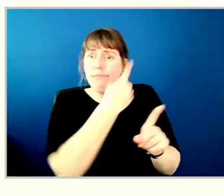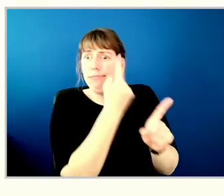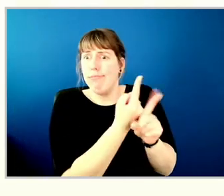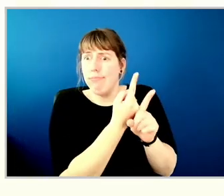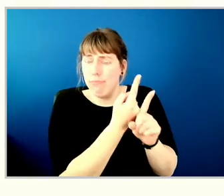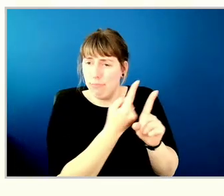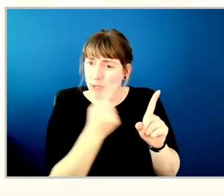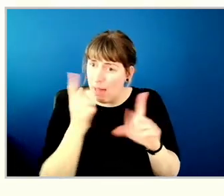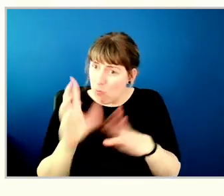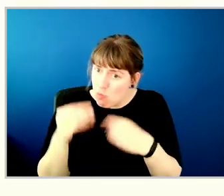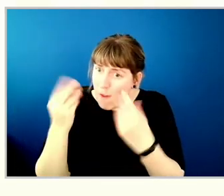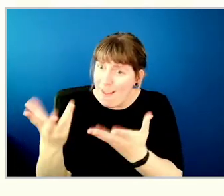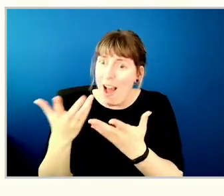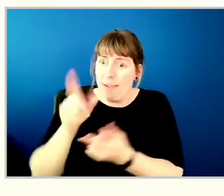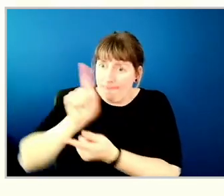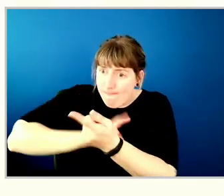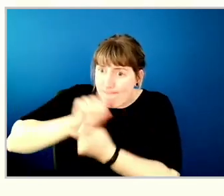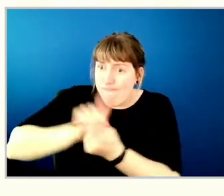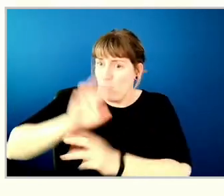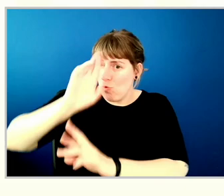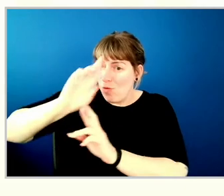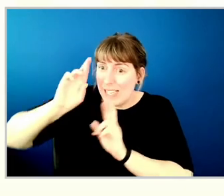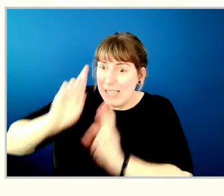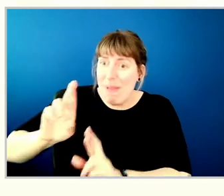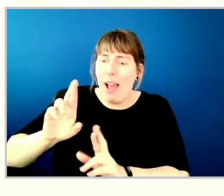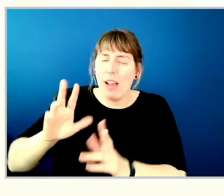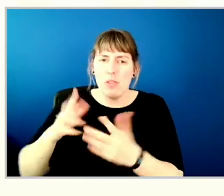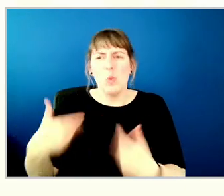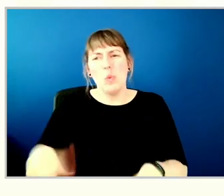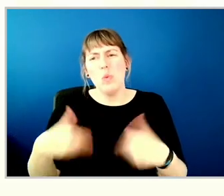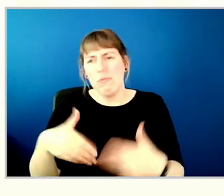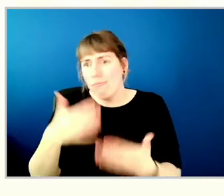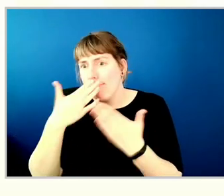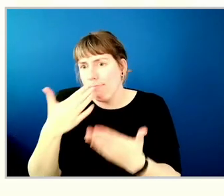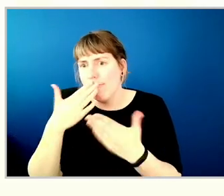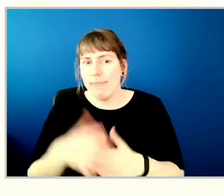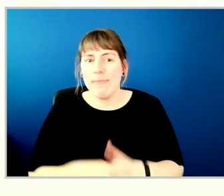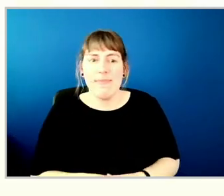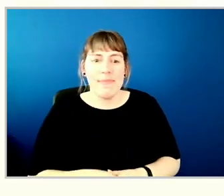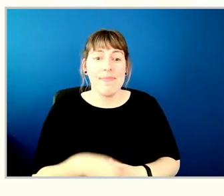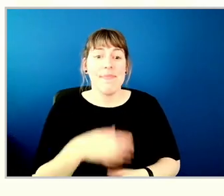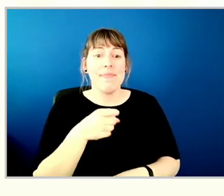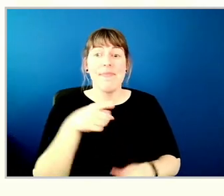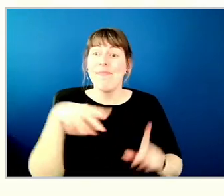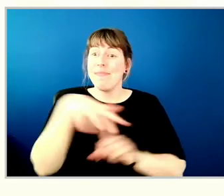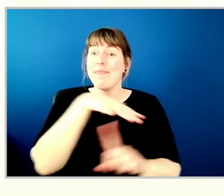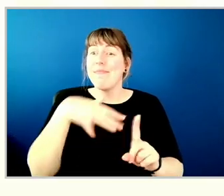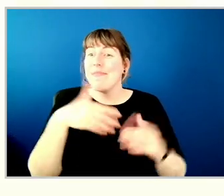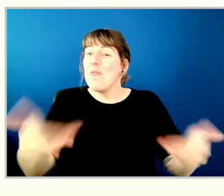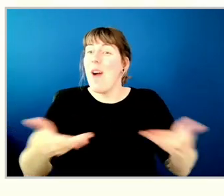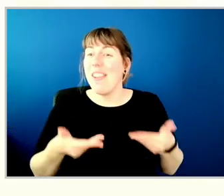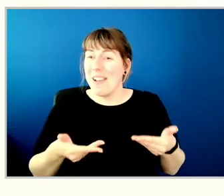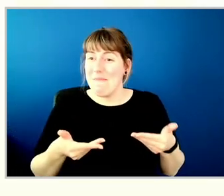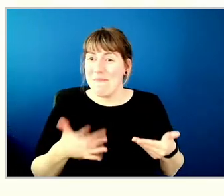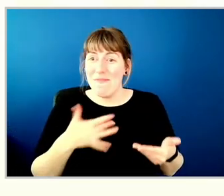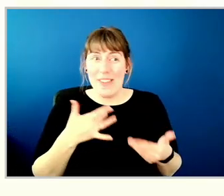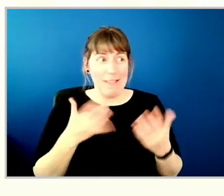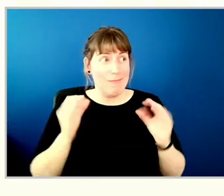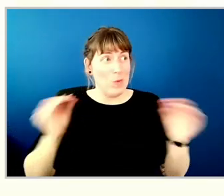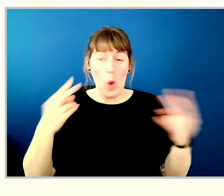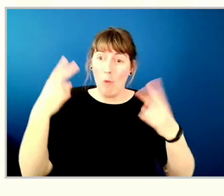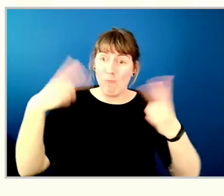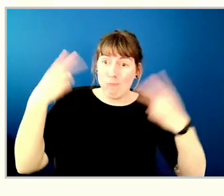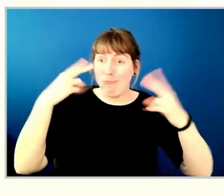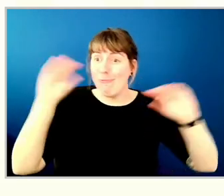that type of respect and gratitude. It's a welcoming atmosphere, like there's no judgment from anyone.